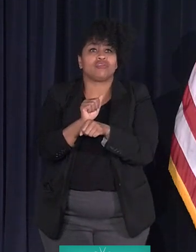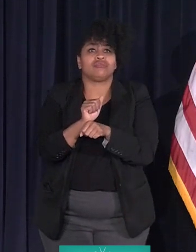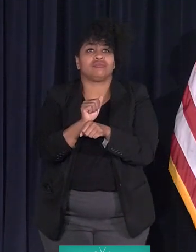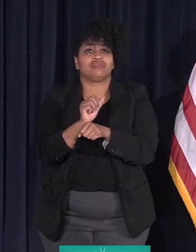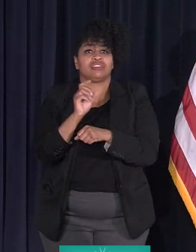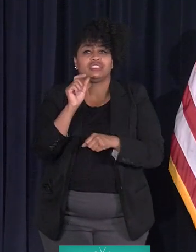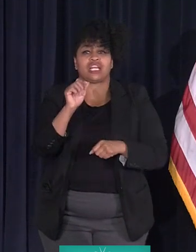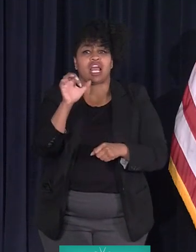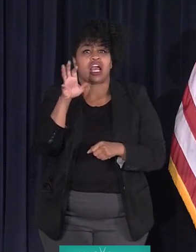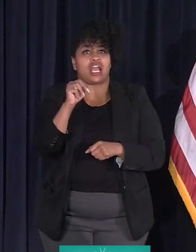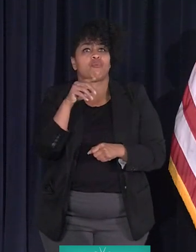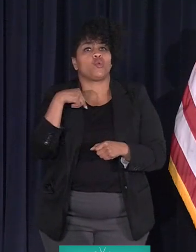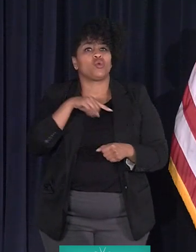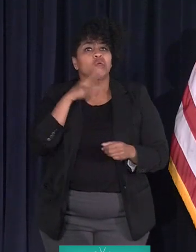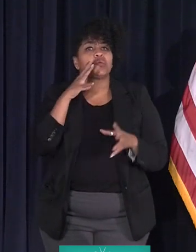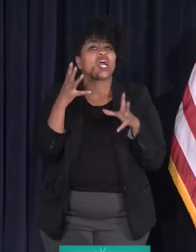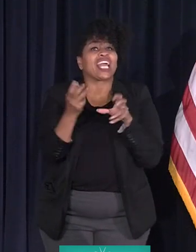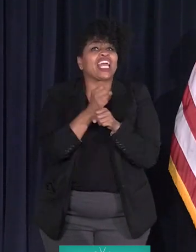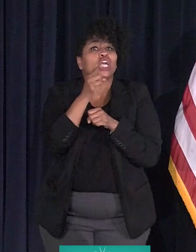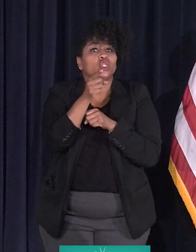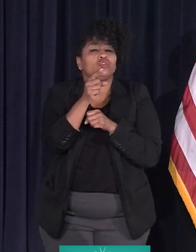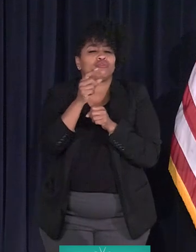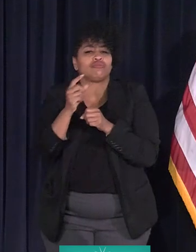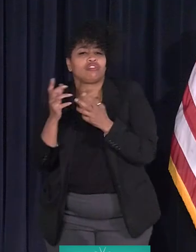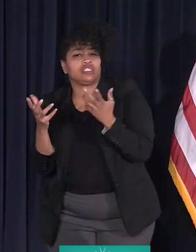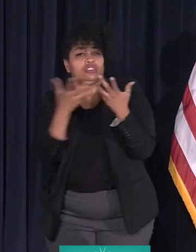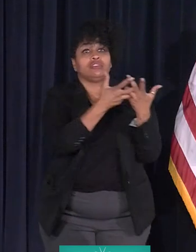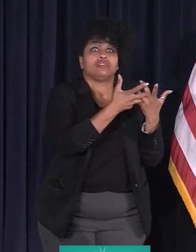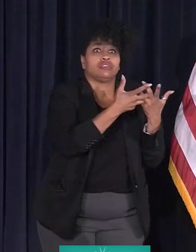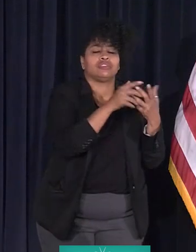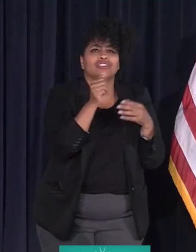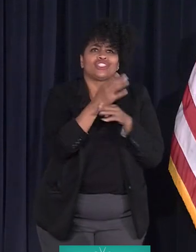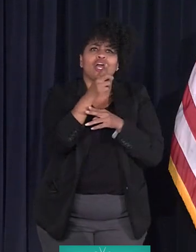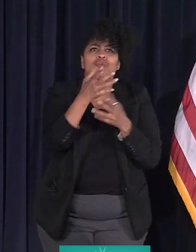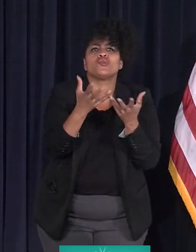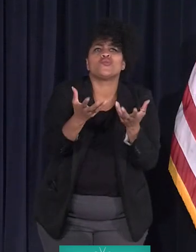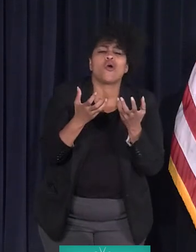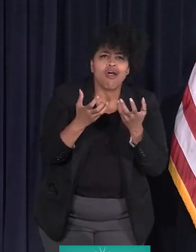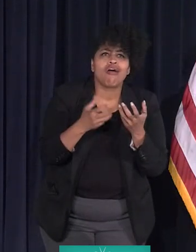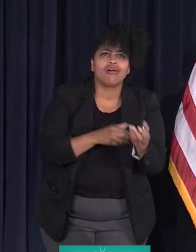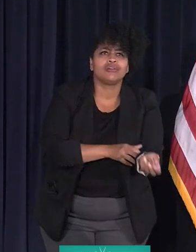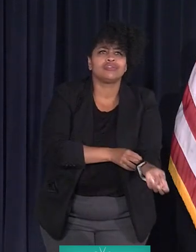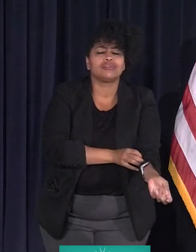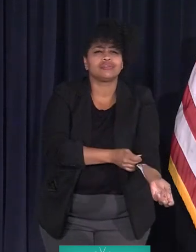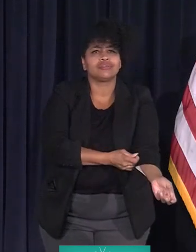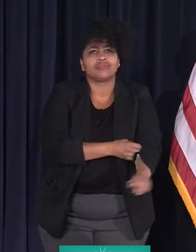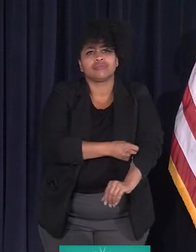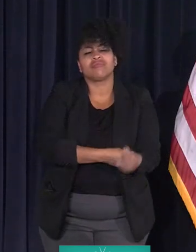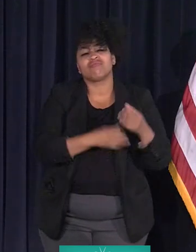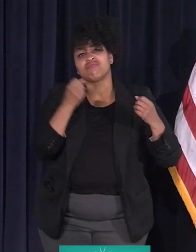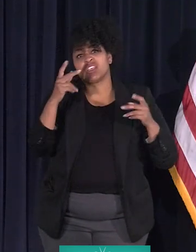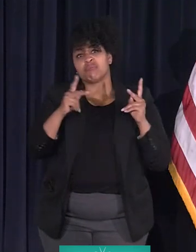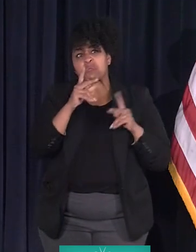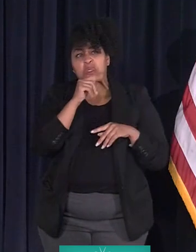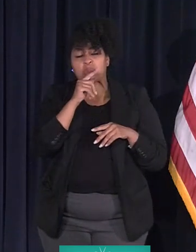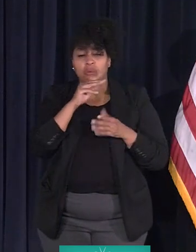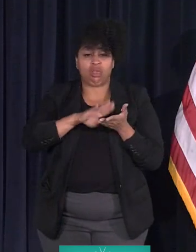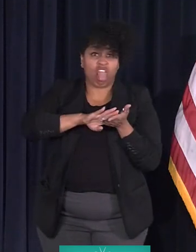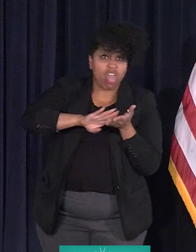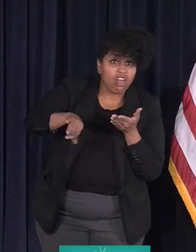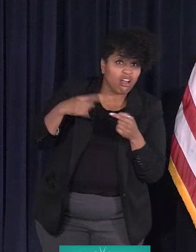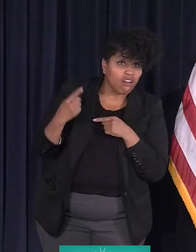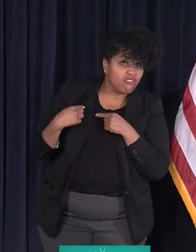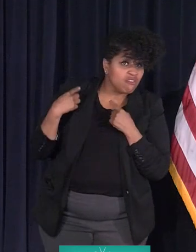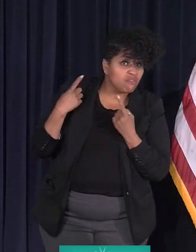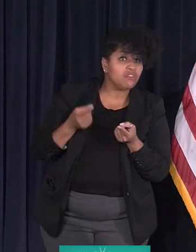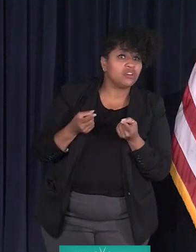And we will get you tracked to a job that you want. And so a lot of the folks who have been laid off,